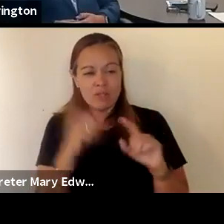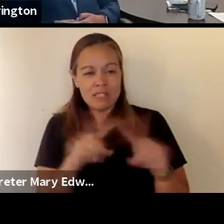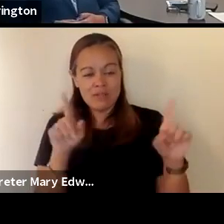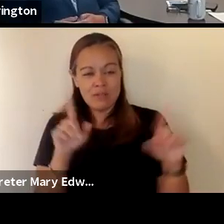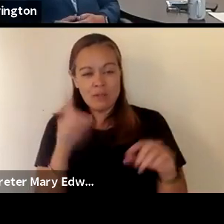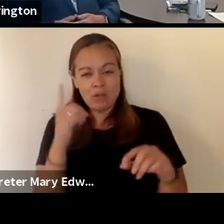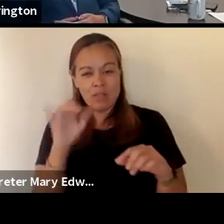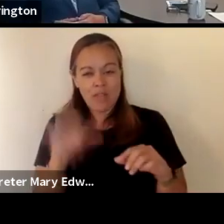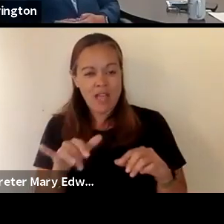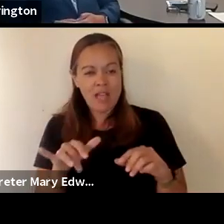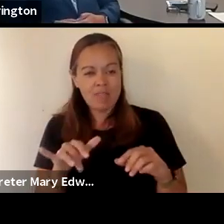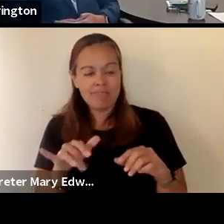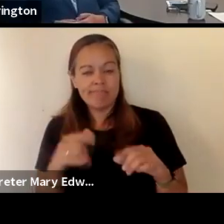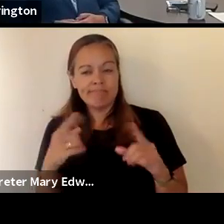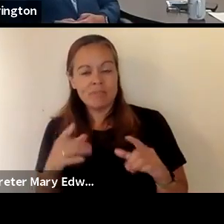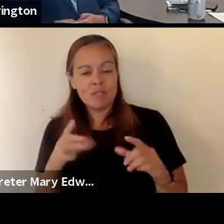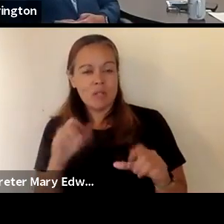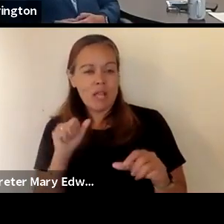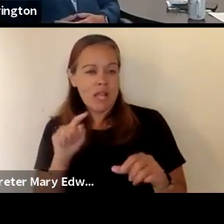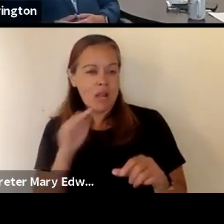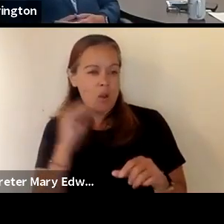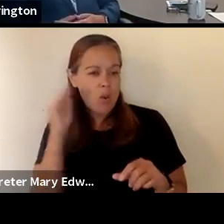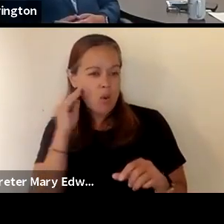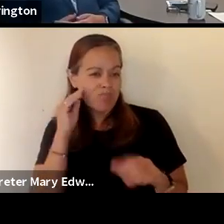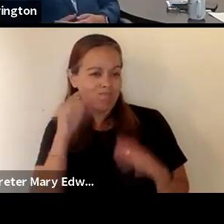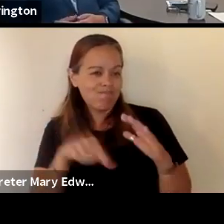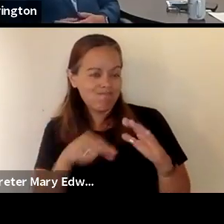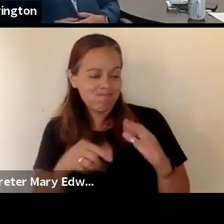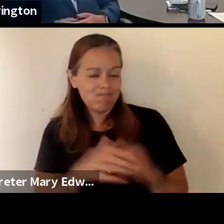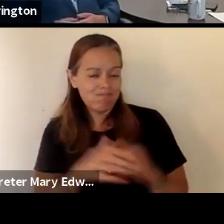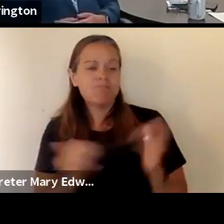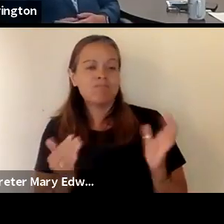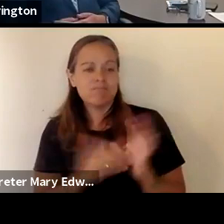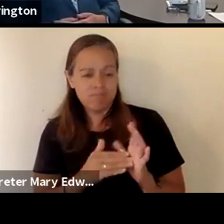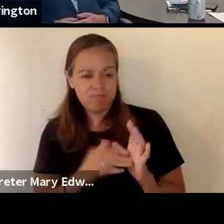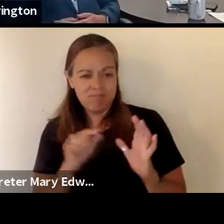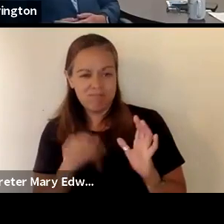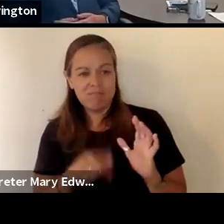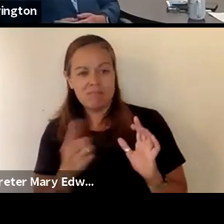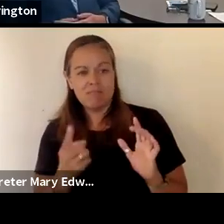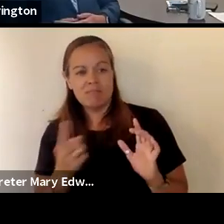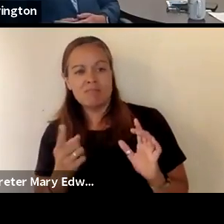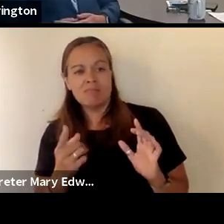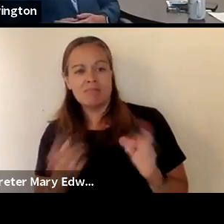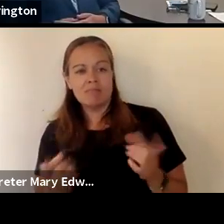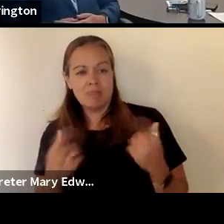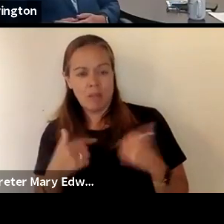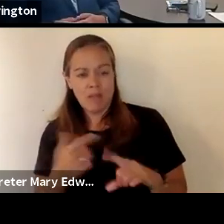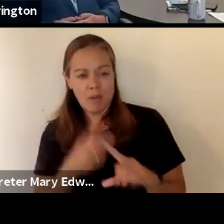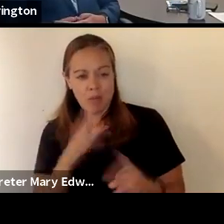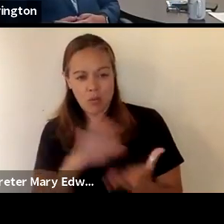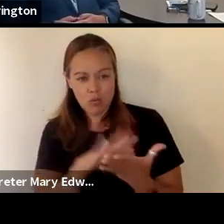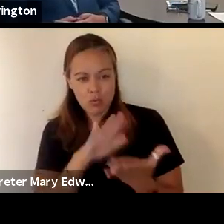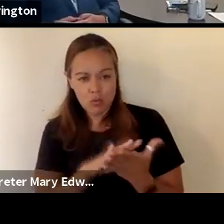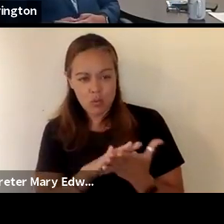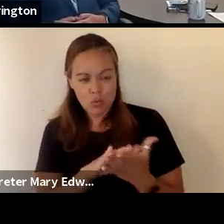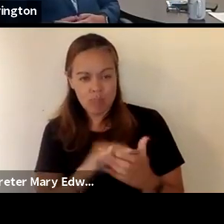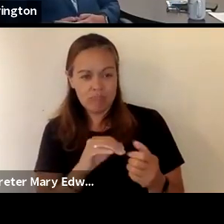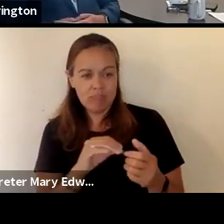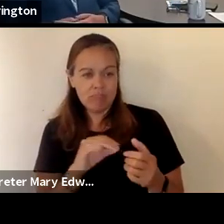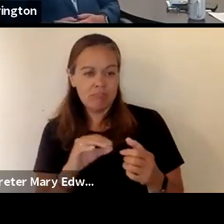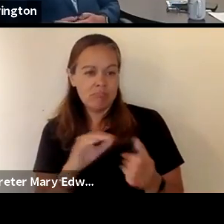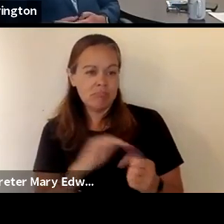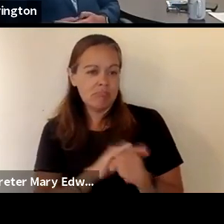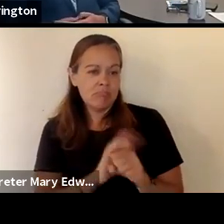at the been doing an at-home quarantine but once again this is something that would be coming from your school's covid coordinator